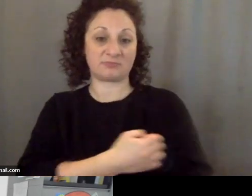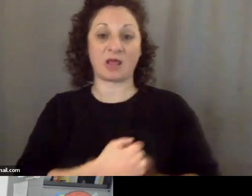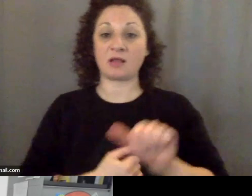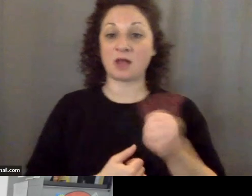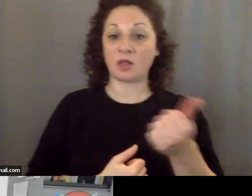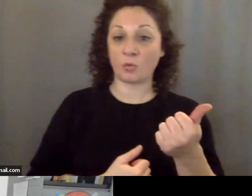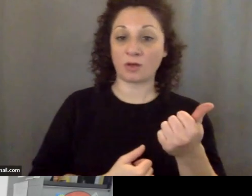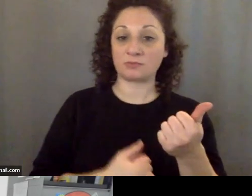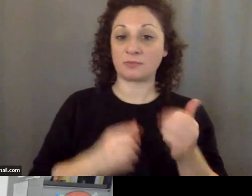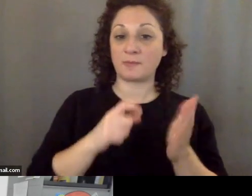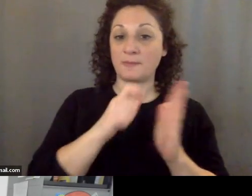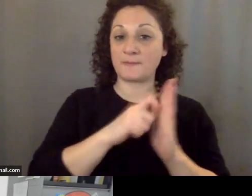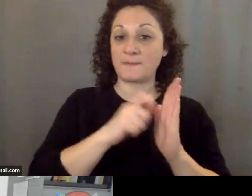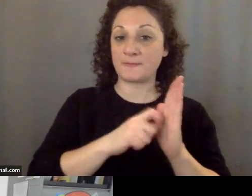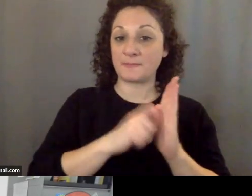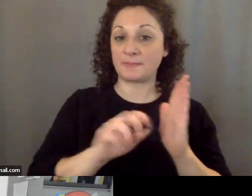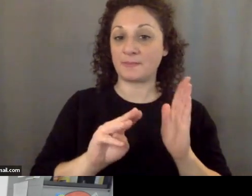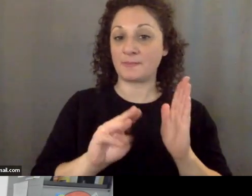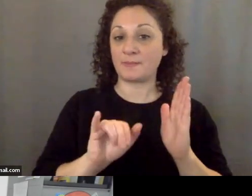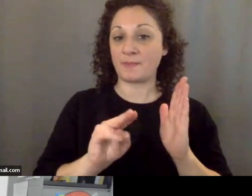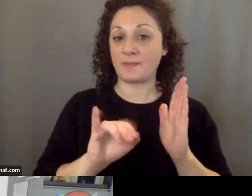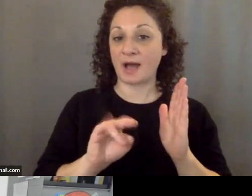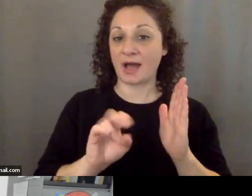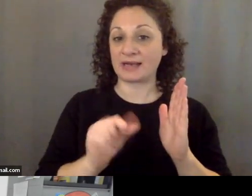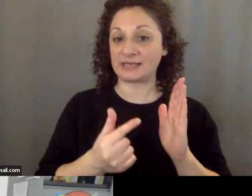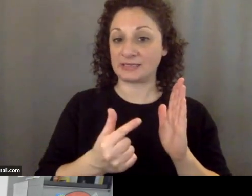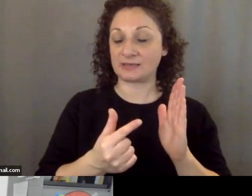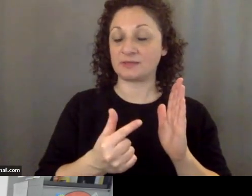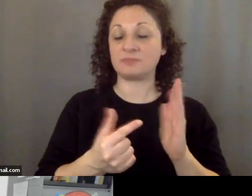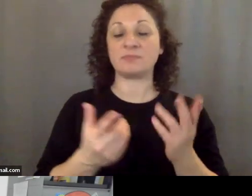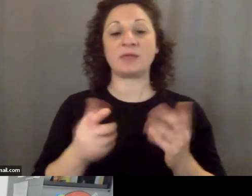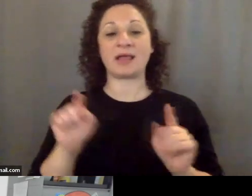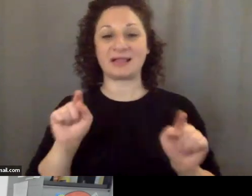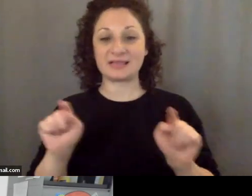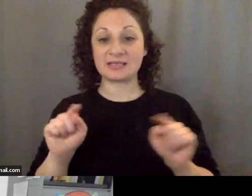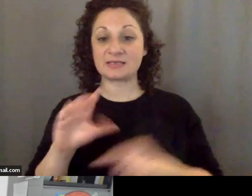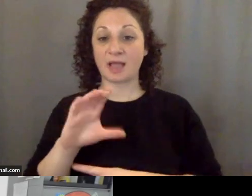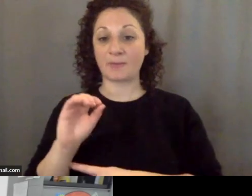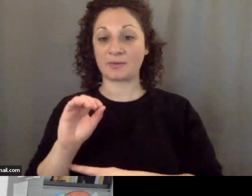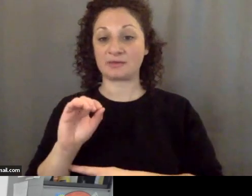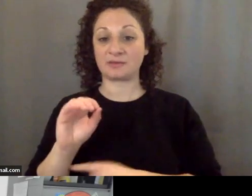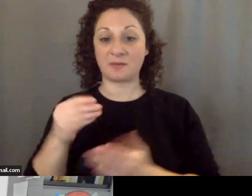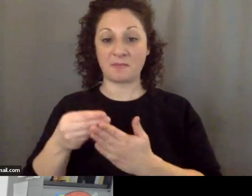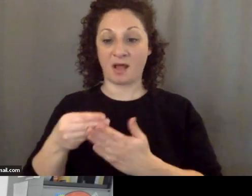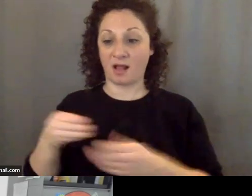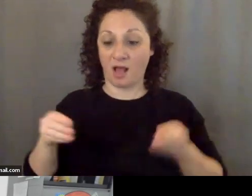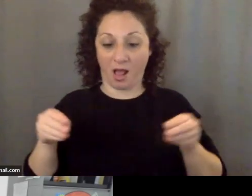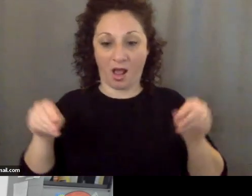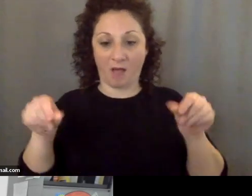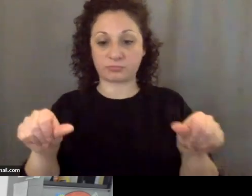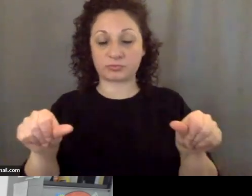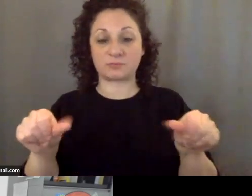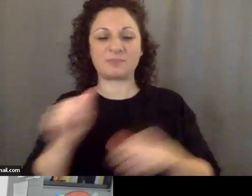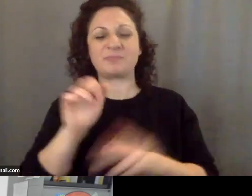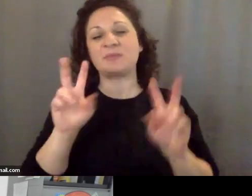mining. And these companies are subsidized. They're theoretically private